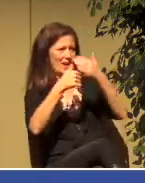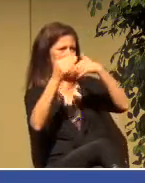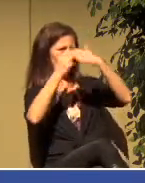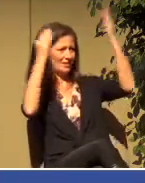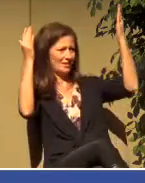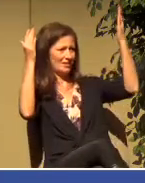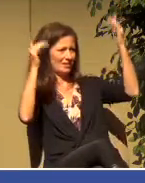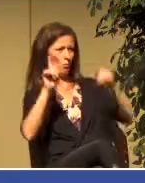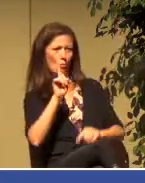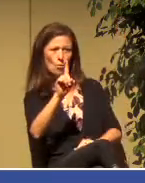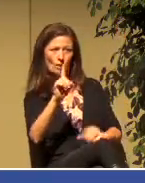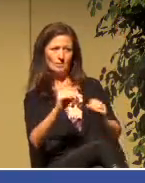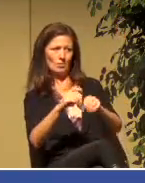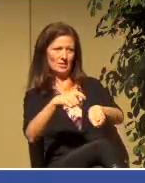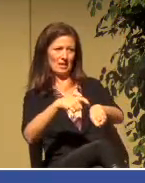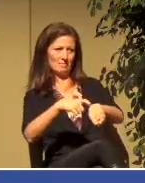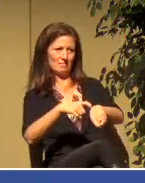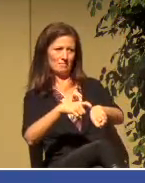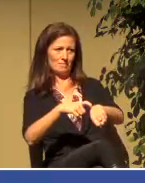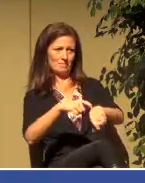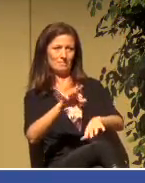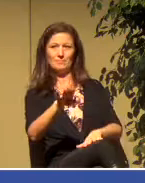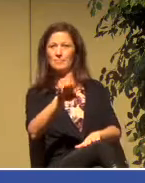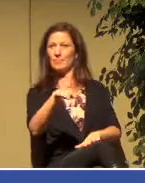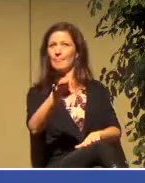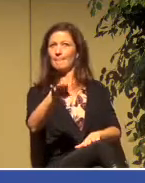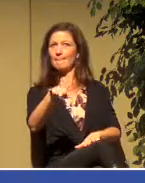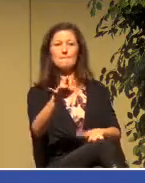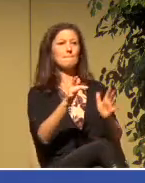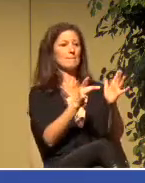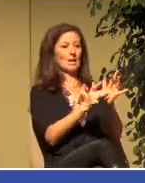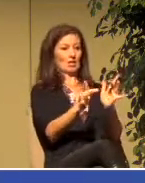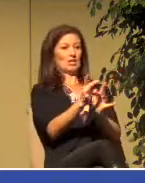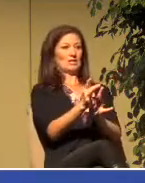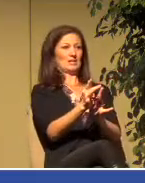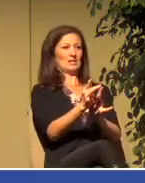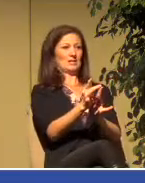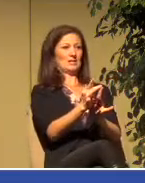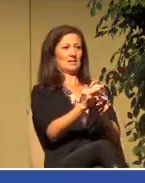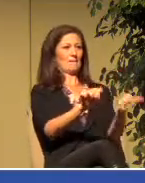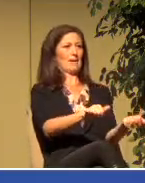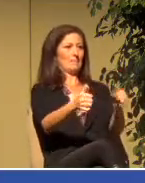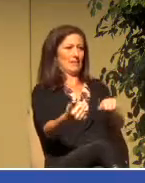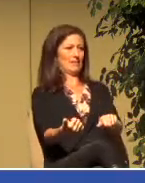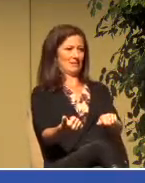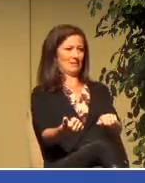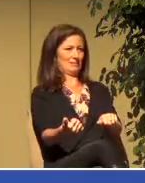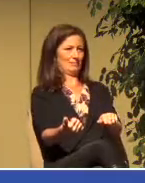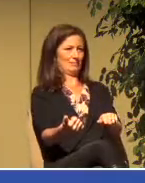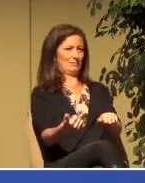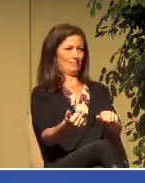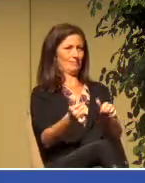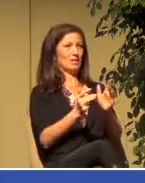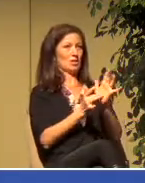There was a time at Jesus' baptism when Jesus submitted to John the Baptist to be